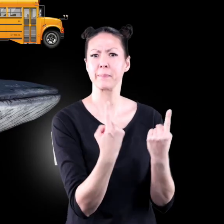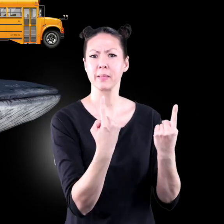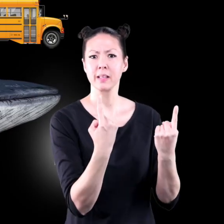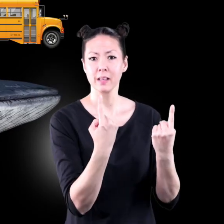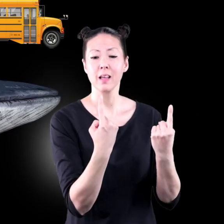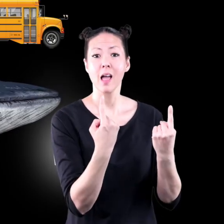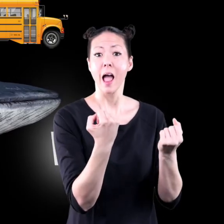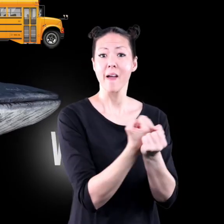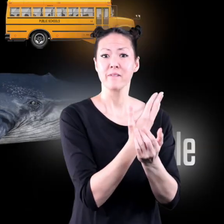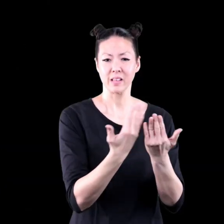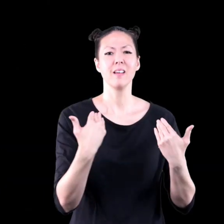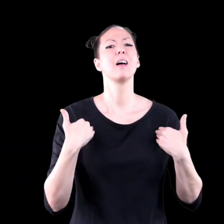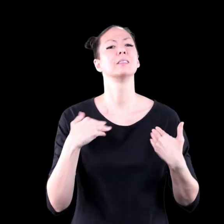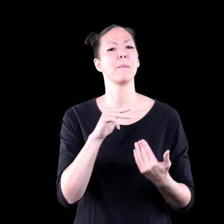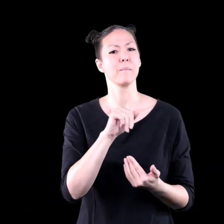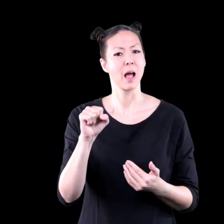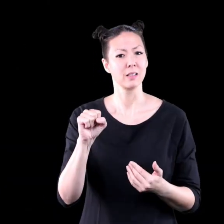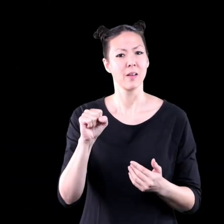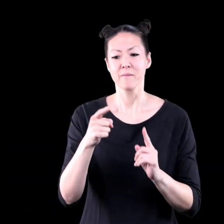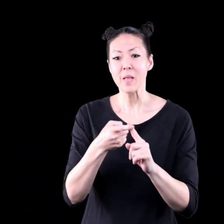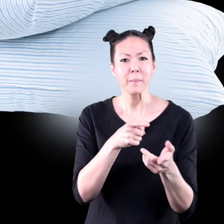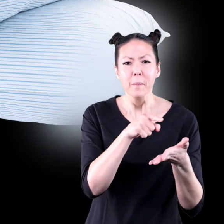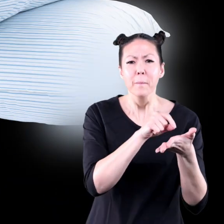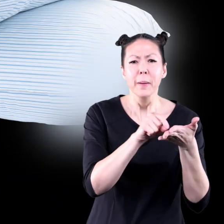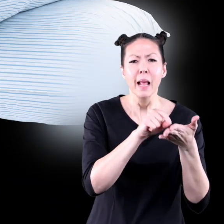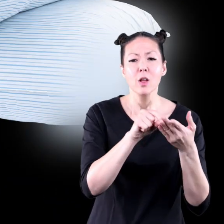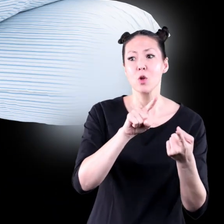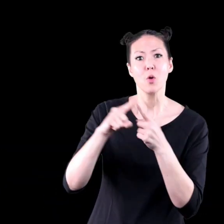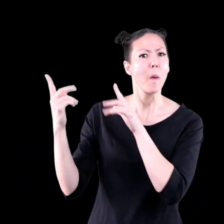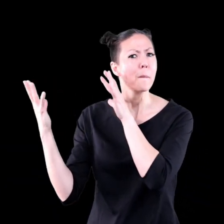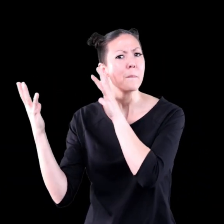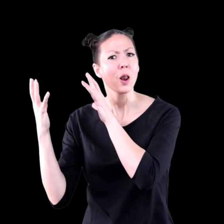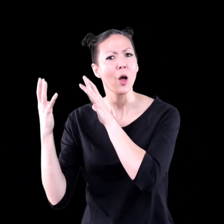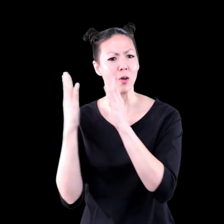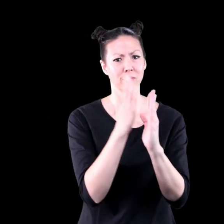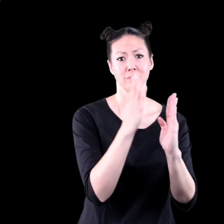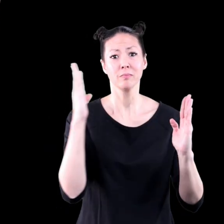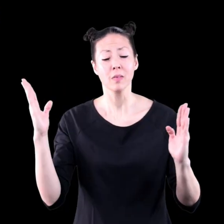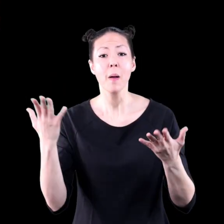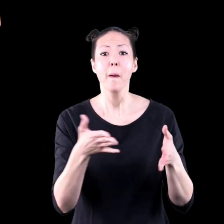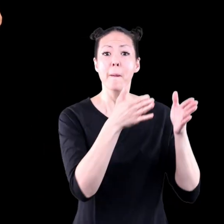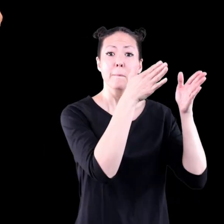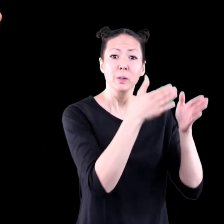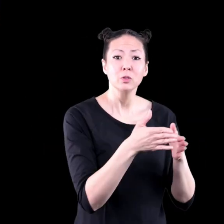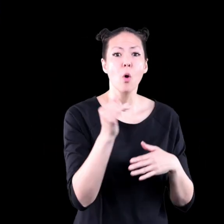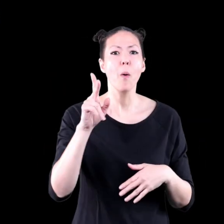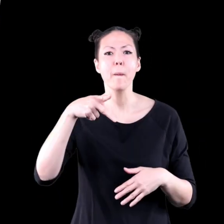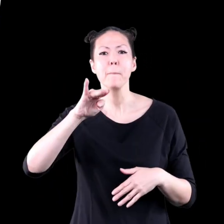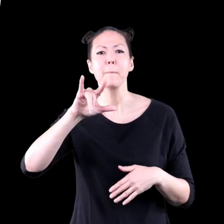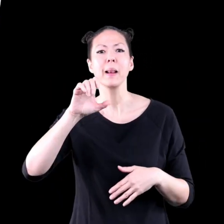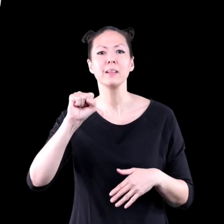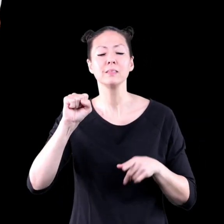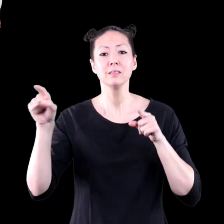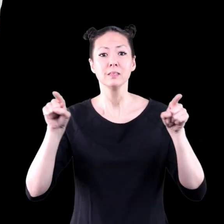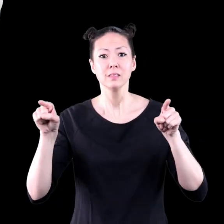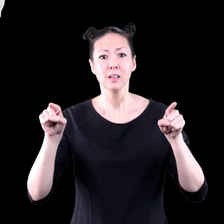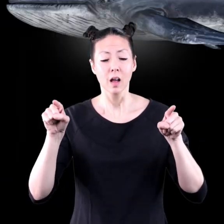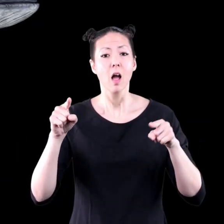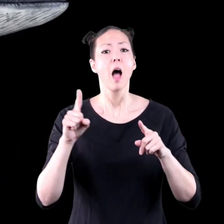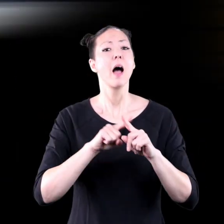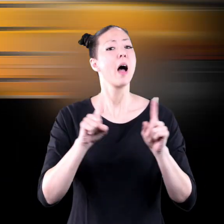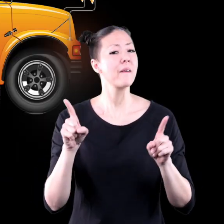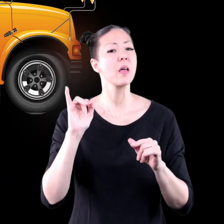Everything has mass. From a pen, to a pillow, and a pickle to a person. However,